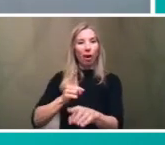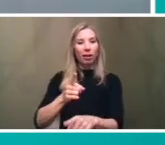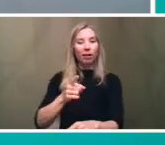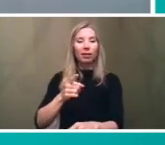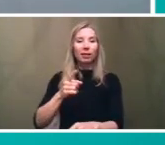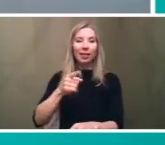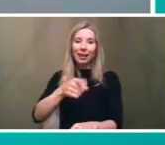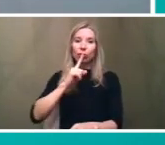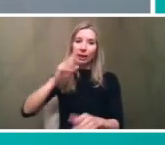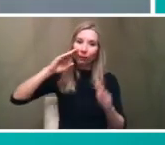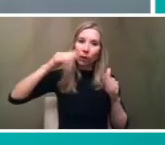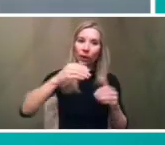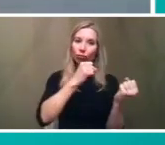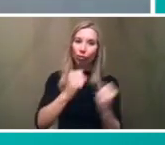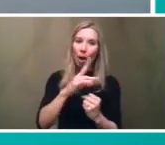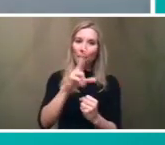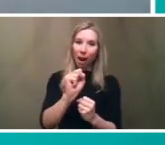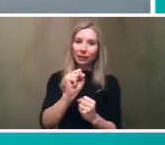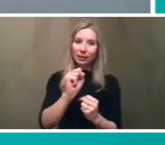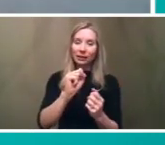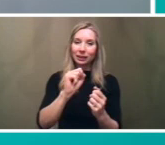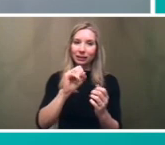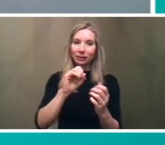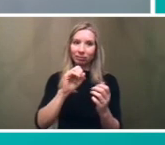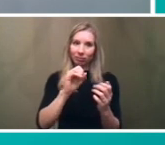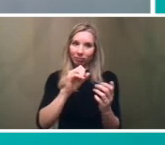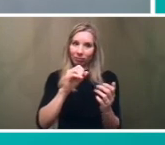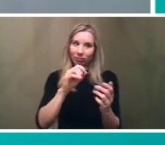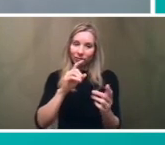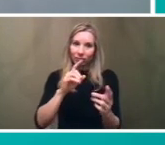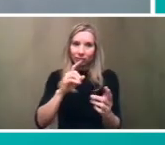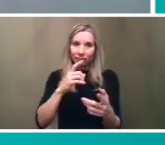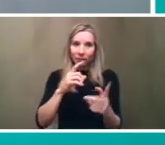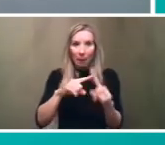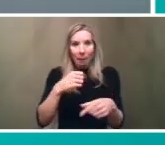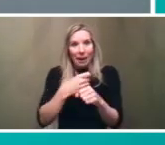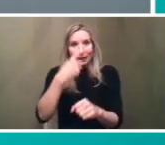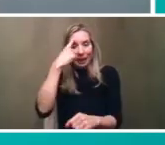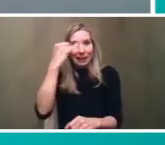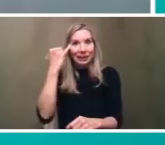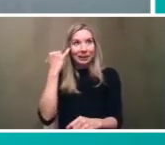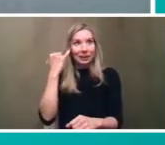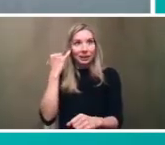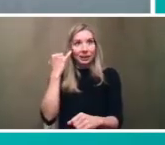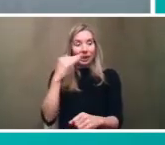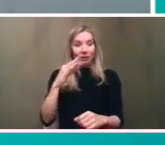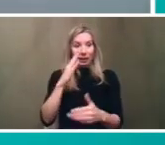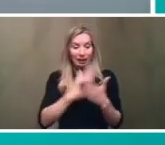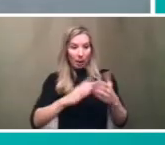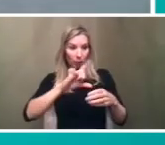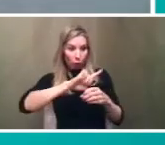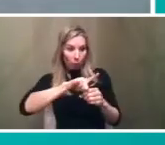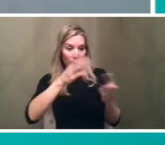the bus network but i i do think it makes sense um i mean it only makes sense that if we're if we're sort of realigning some suburban services to interact